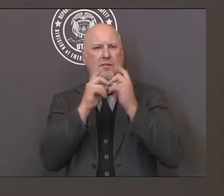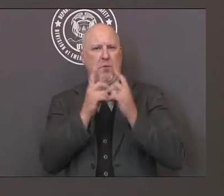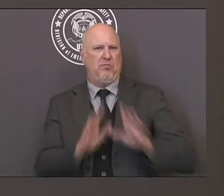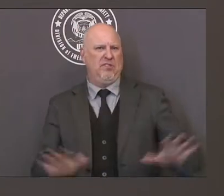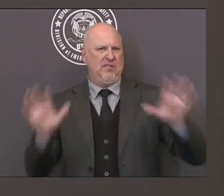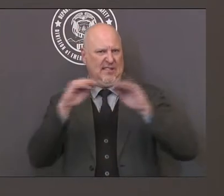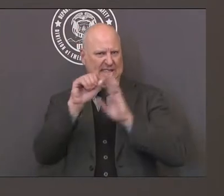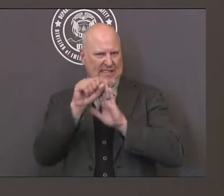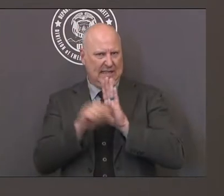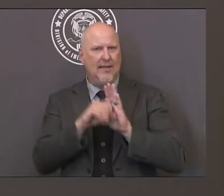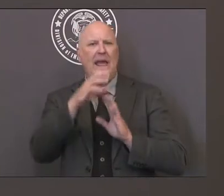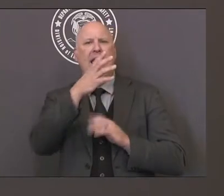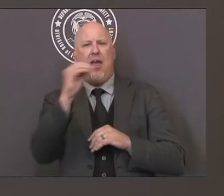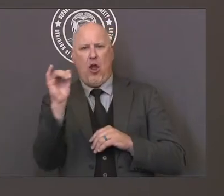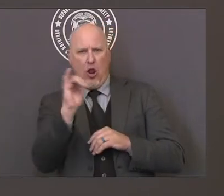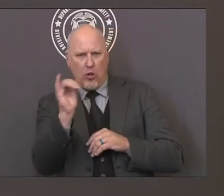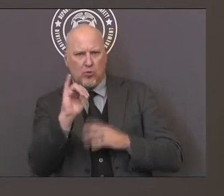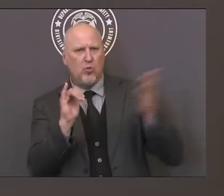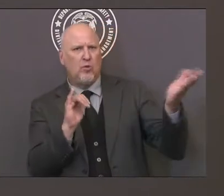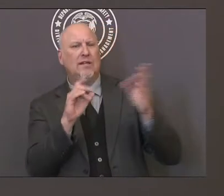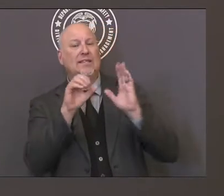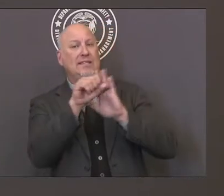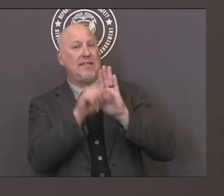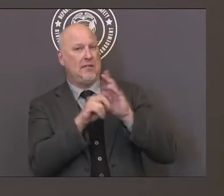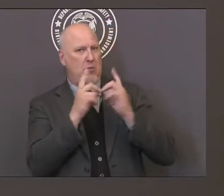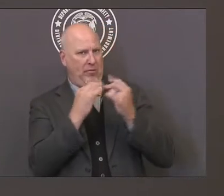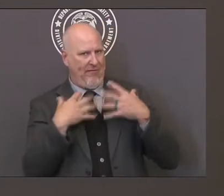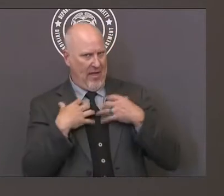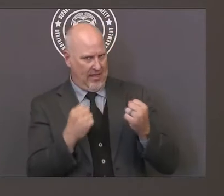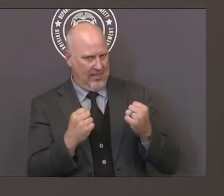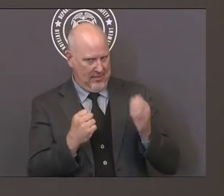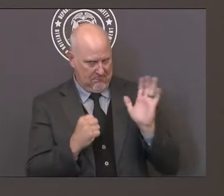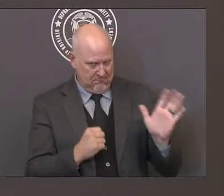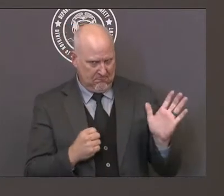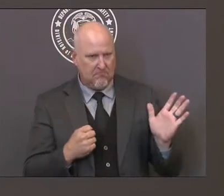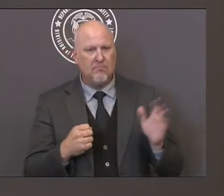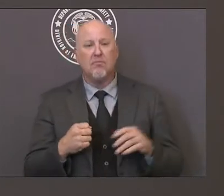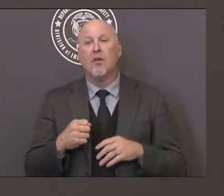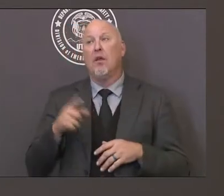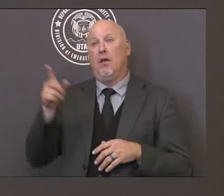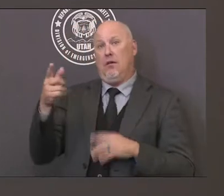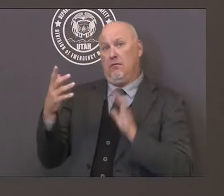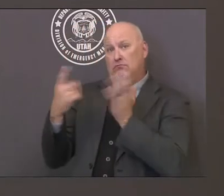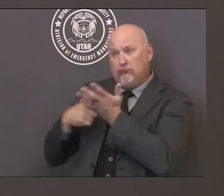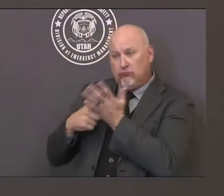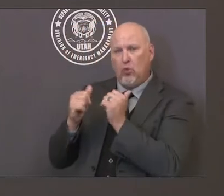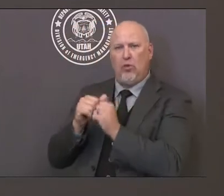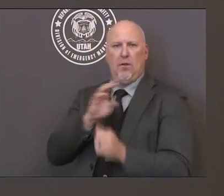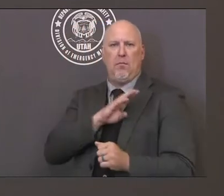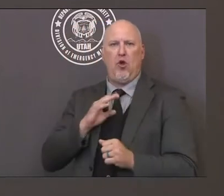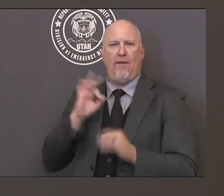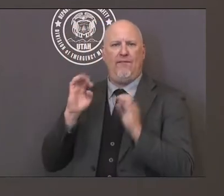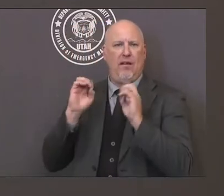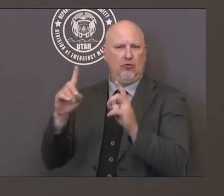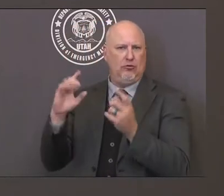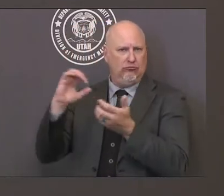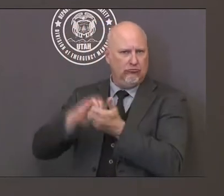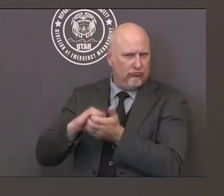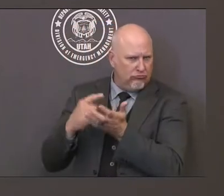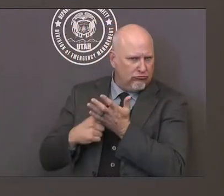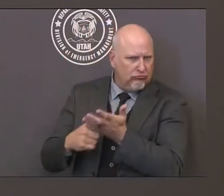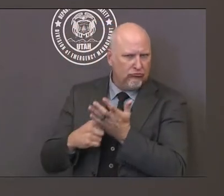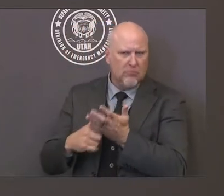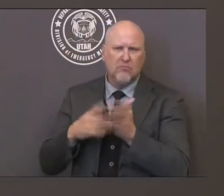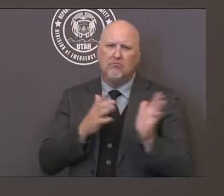with the Utah State Board of Education has put together this great school manual that will help parents and teachers